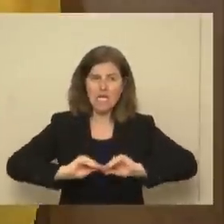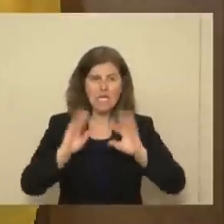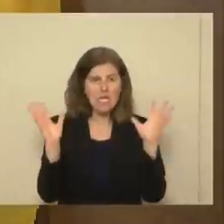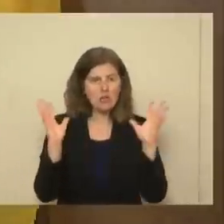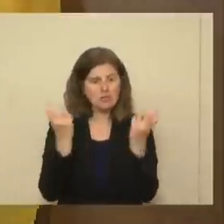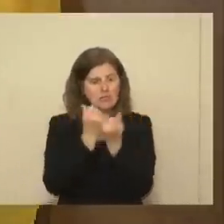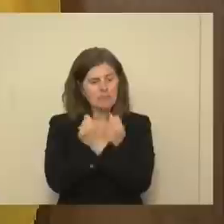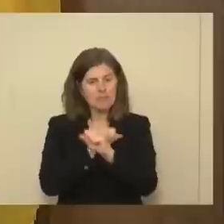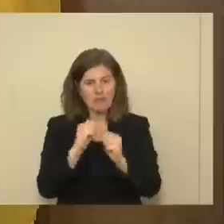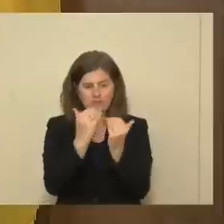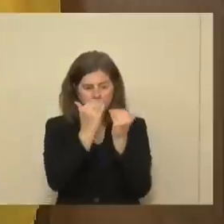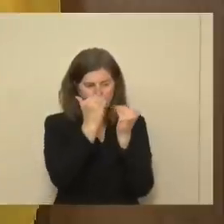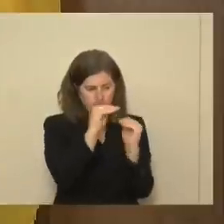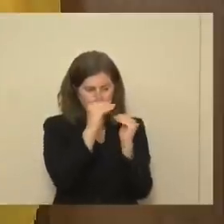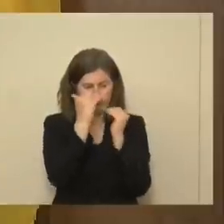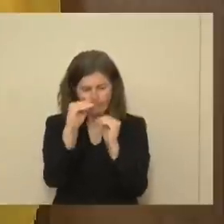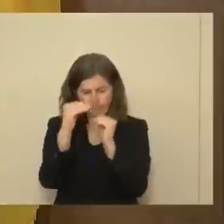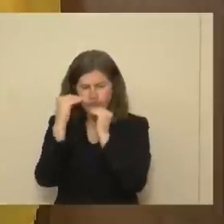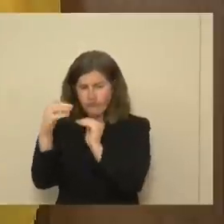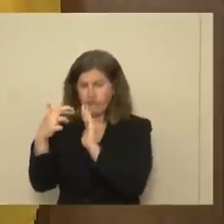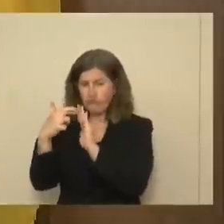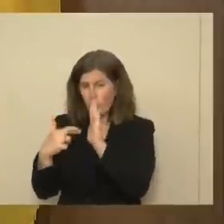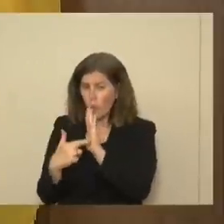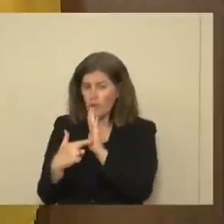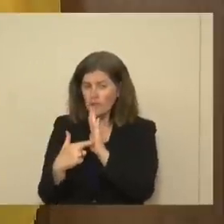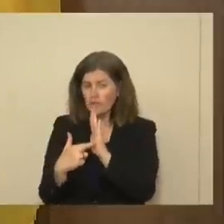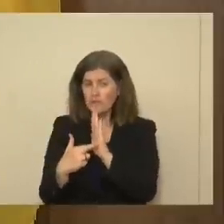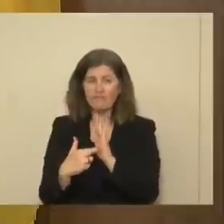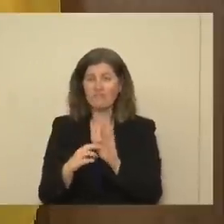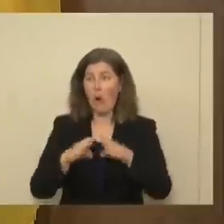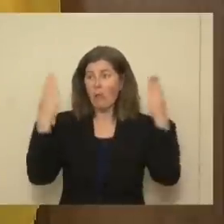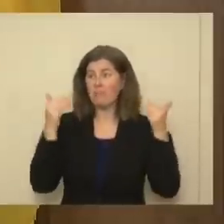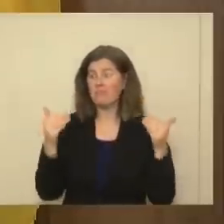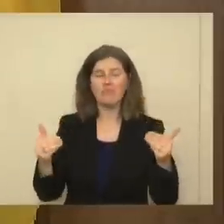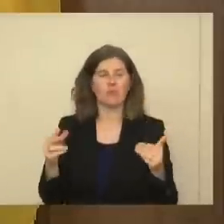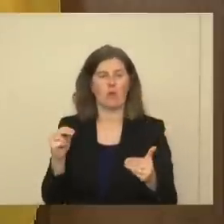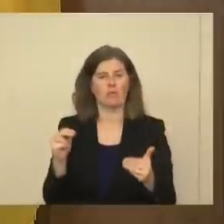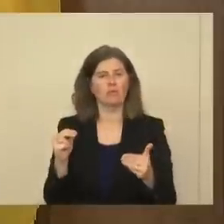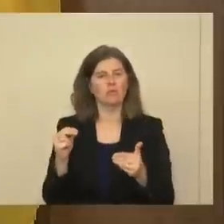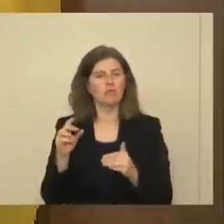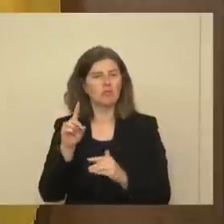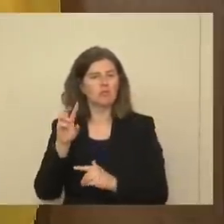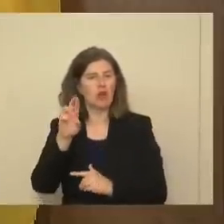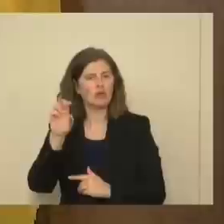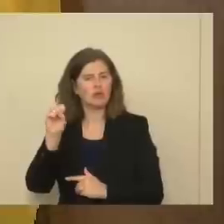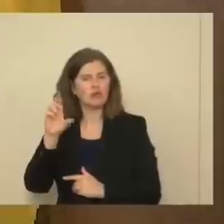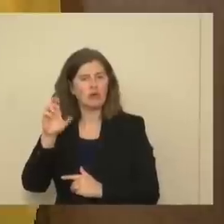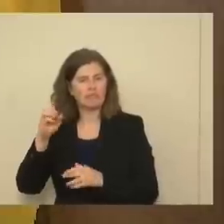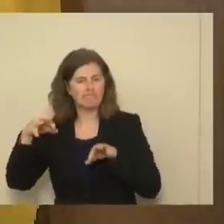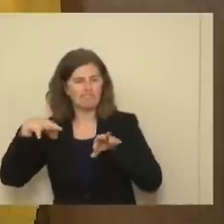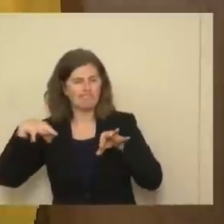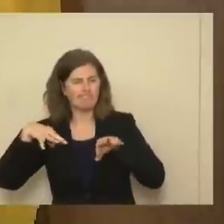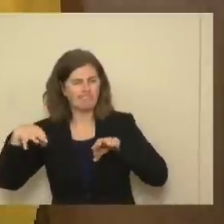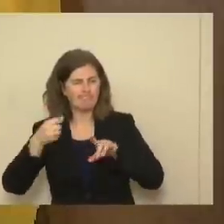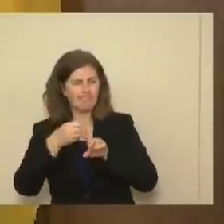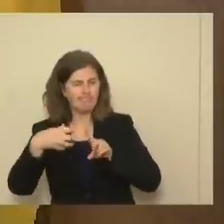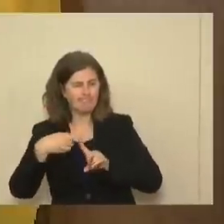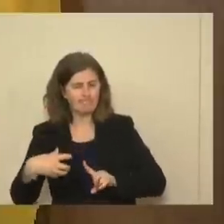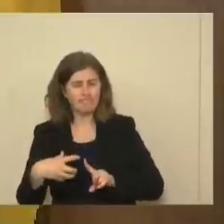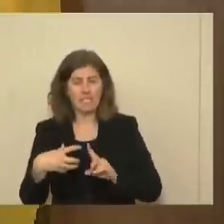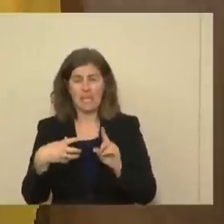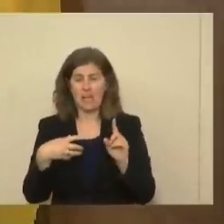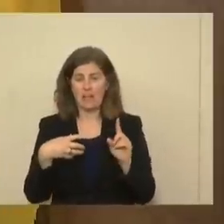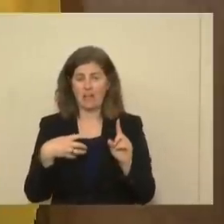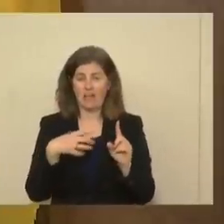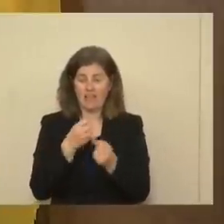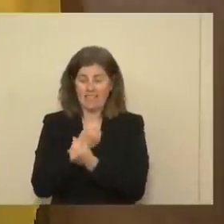restrictions that Dr. Grace has shown you have had an incredible impact on making sure that the safety and well-being not only of the